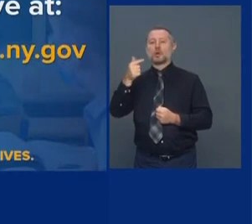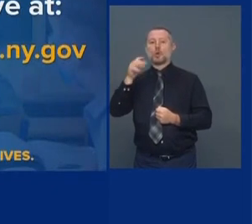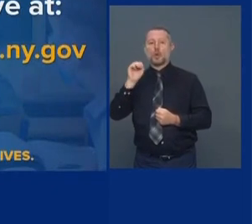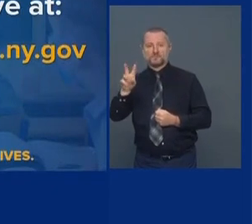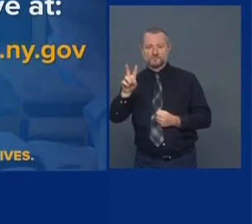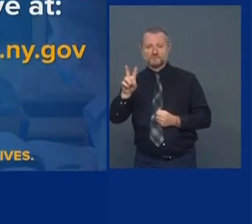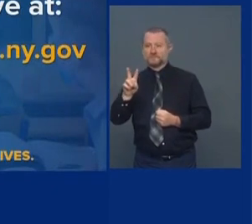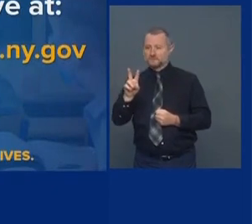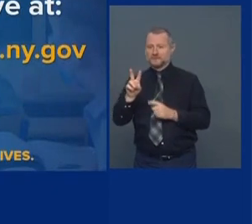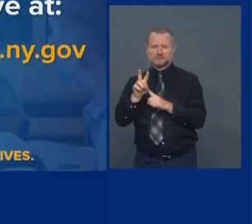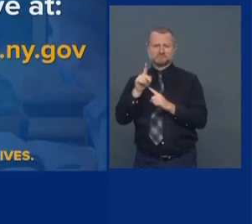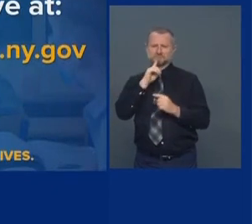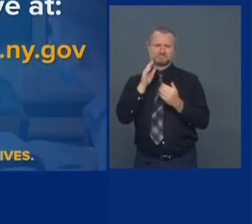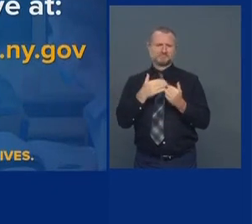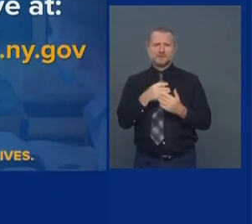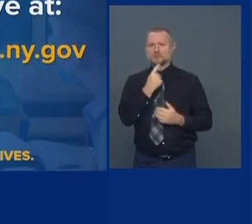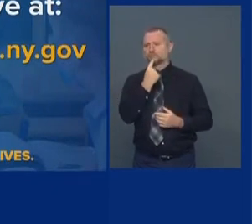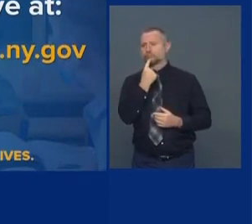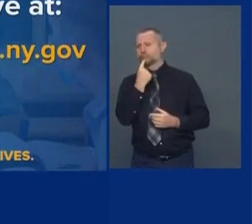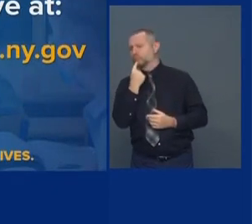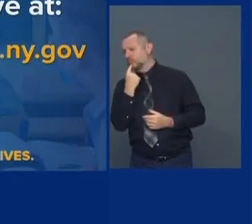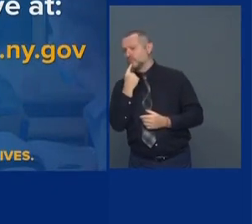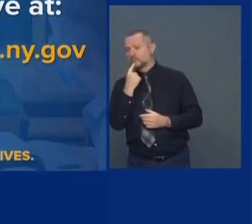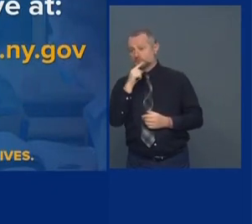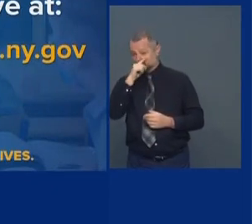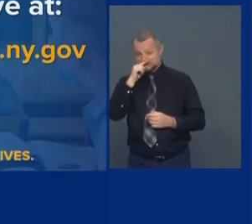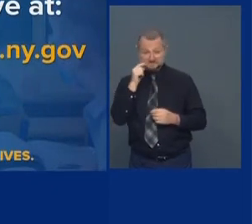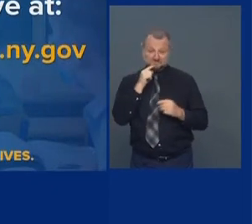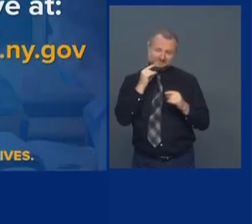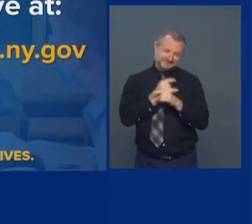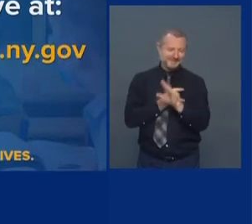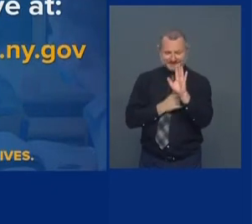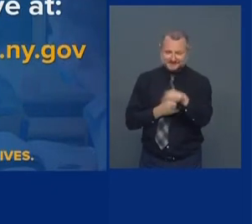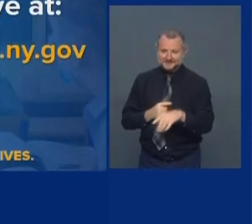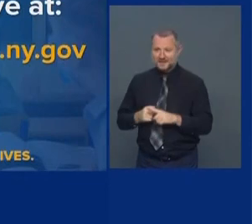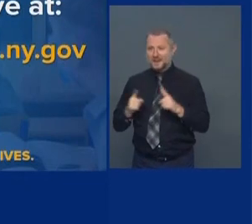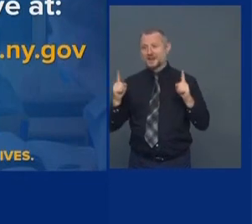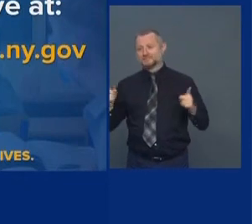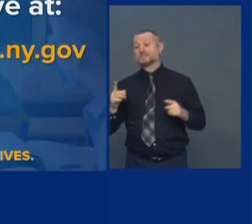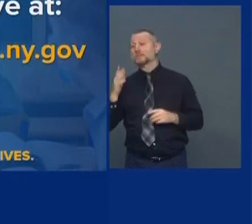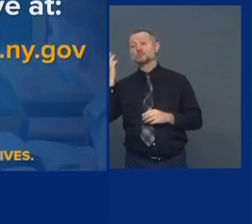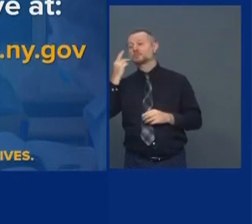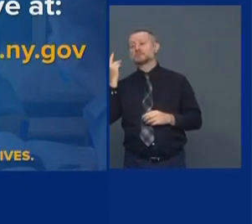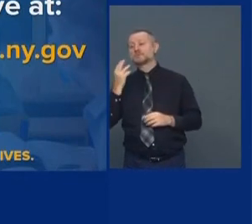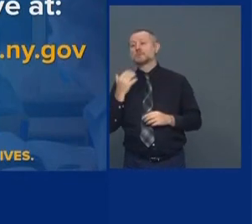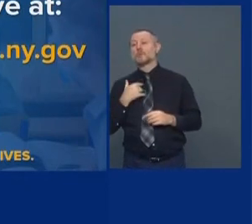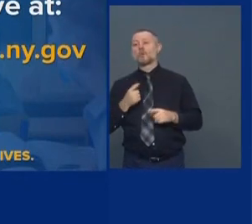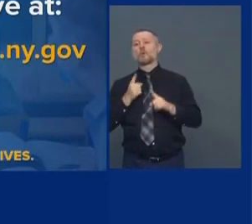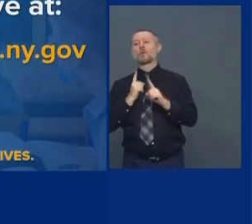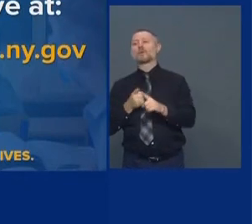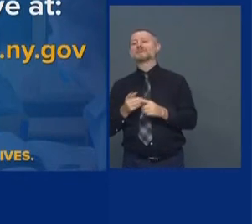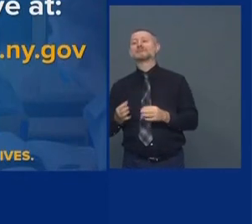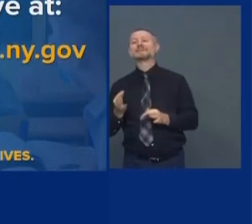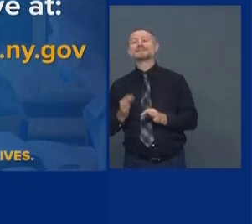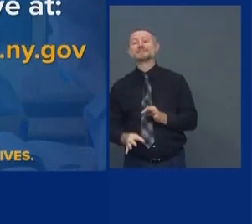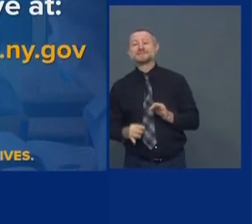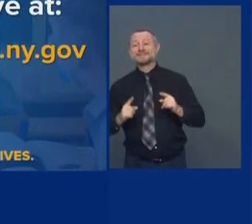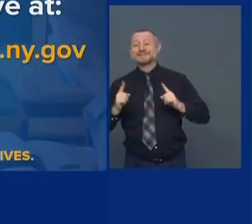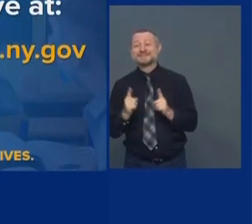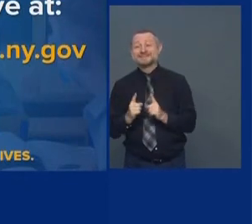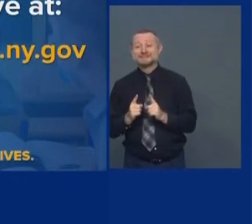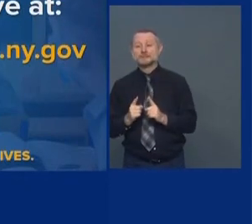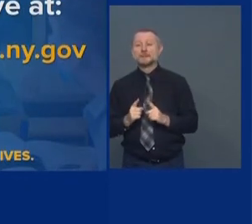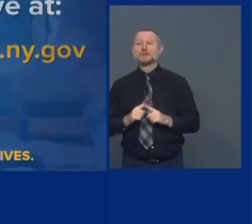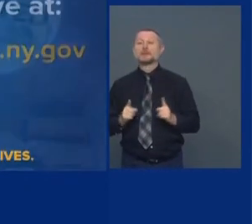schoolcovidreportcard.health.ny.gov. That's because we try to make things simple, creative, and